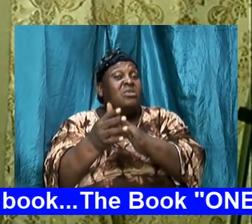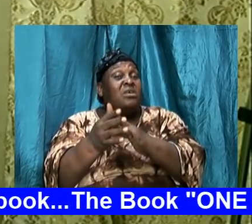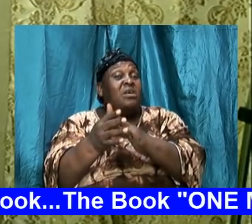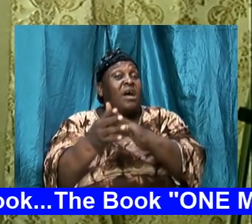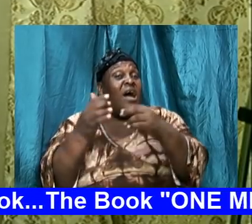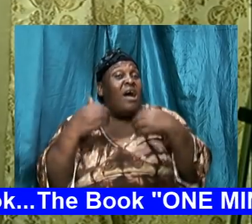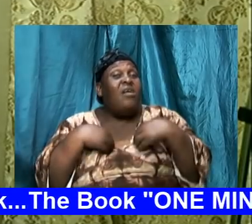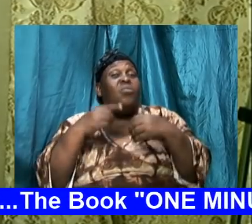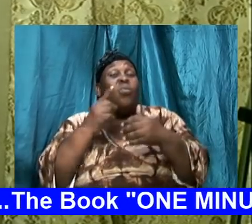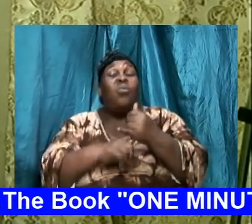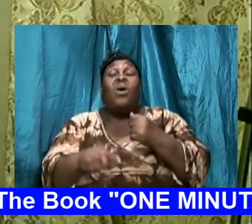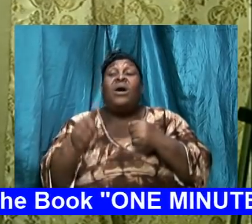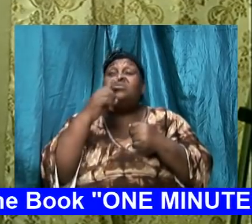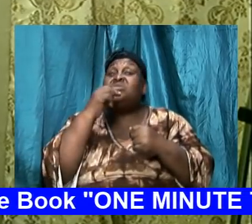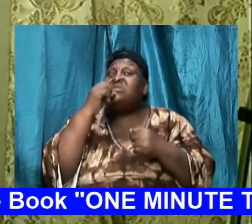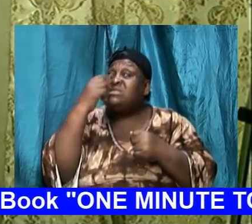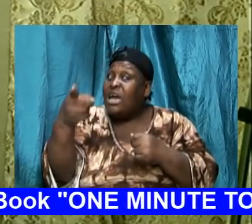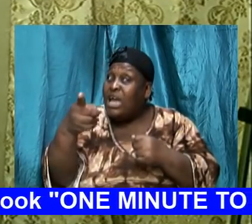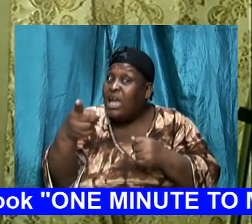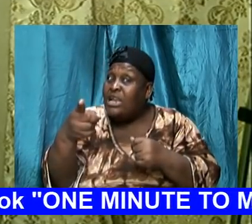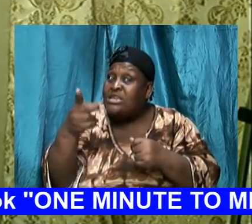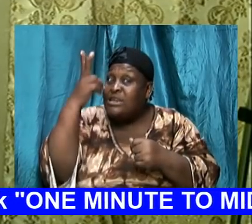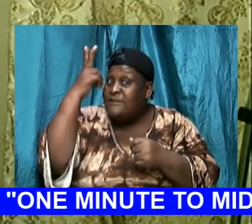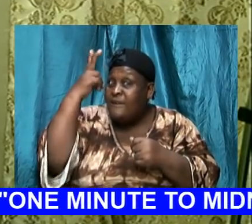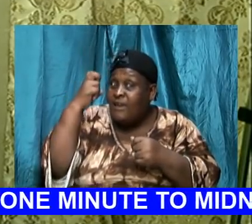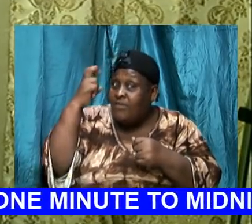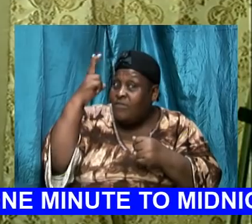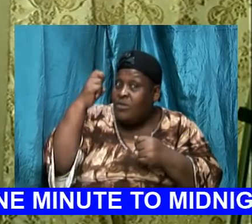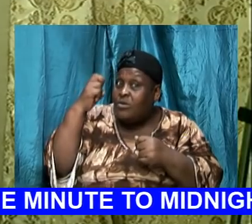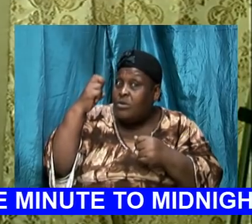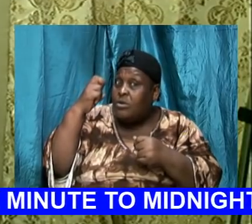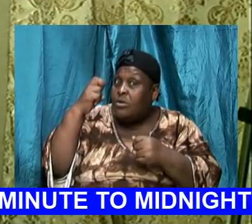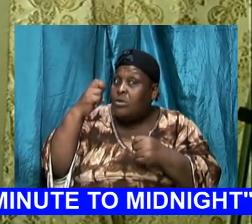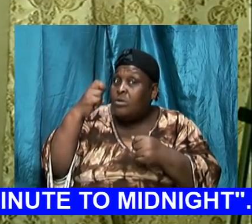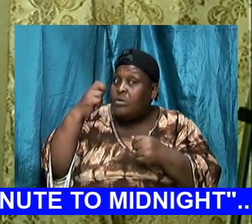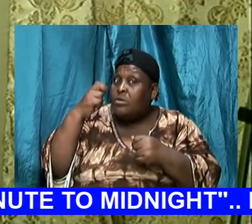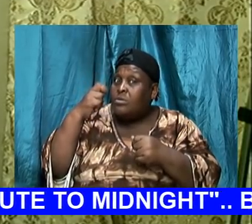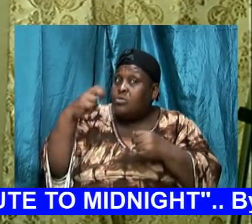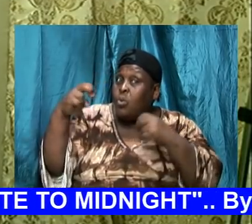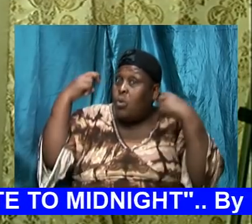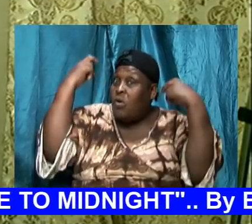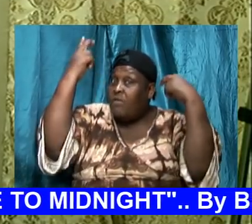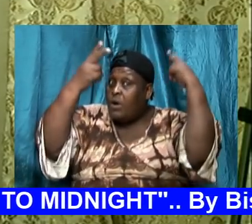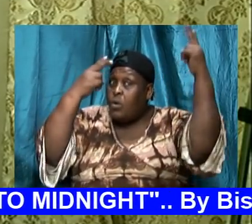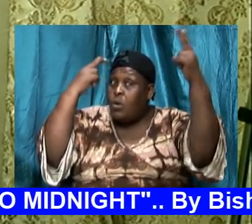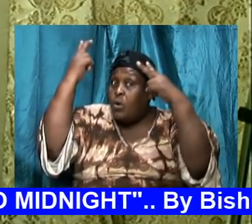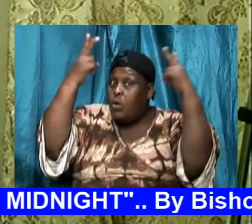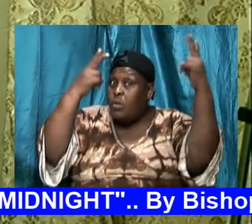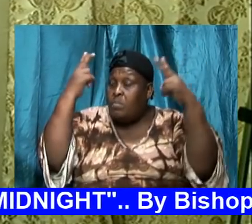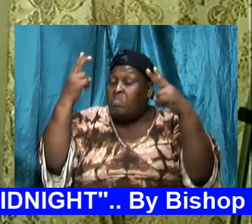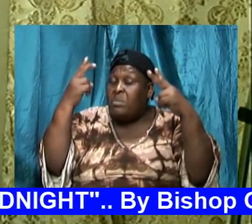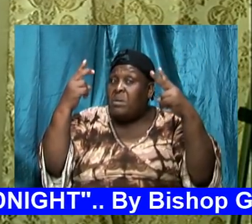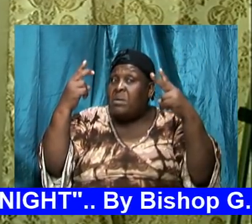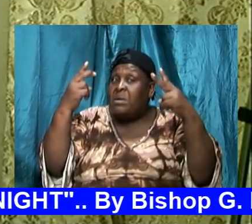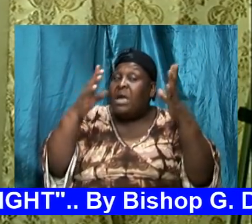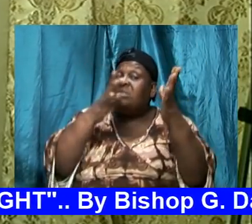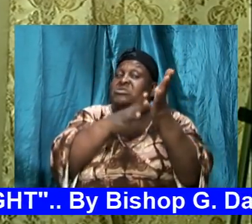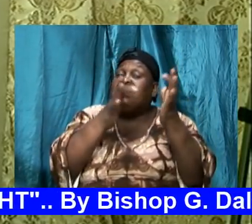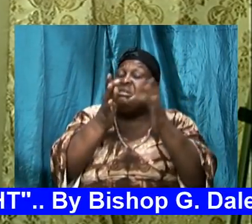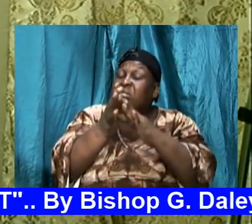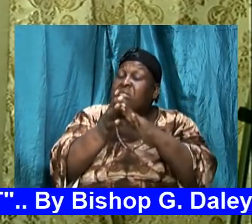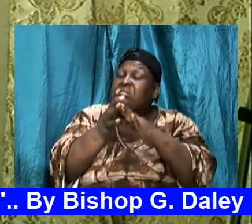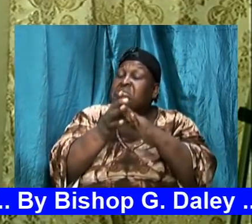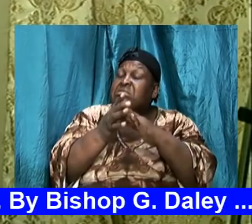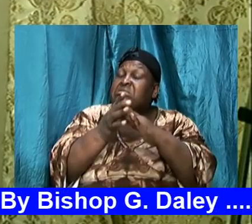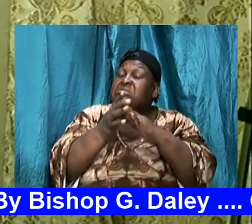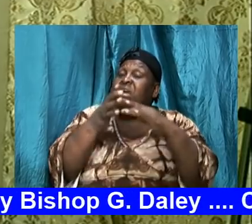onslaught and the temptation yet he had it inside of him and then he had what it takes so he could for every